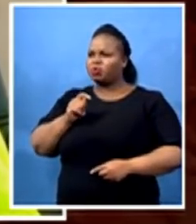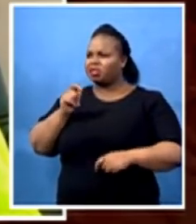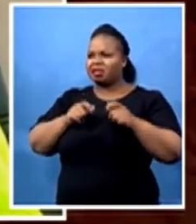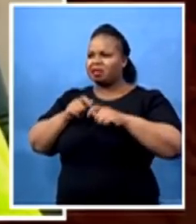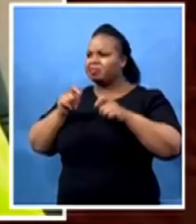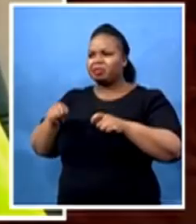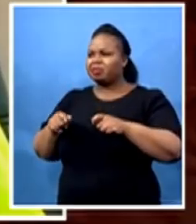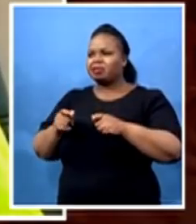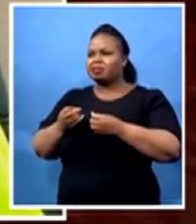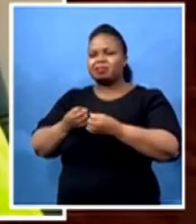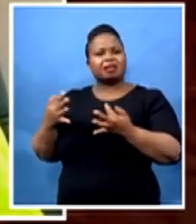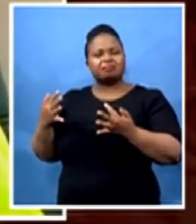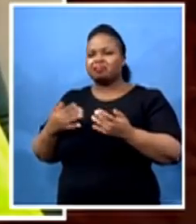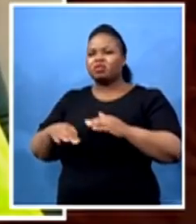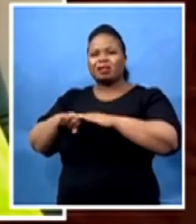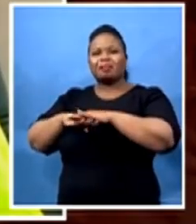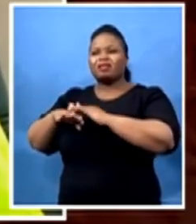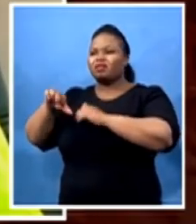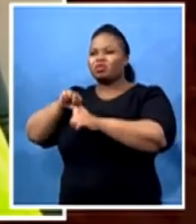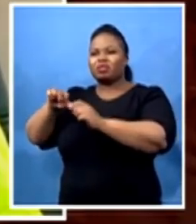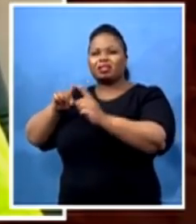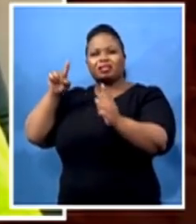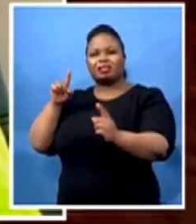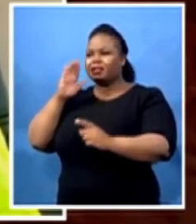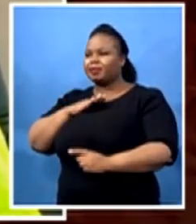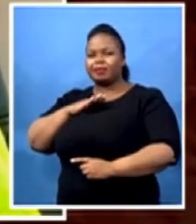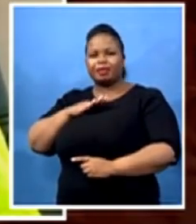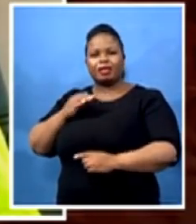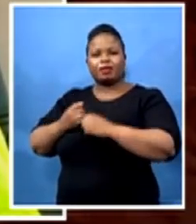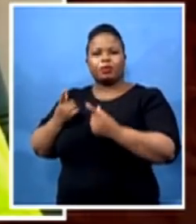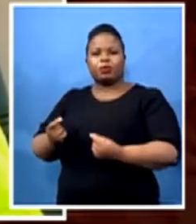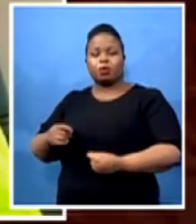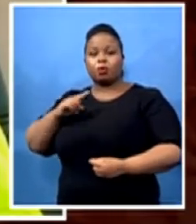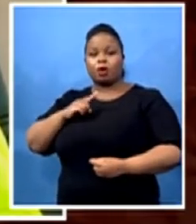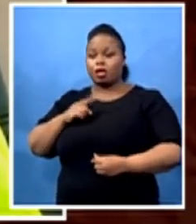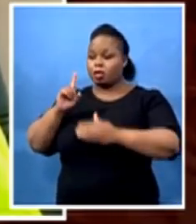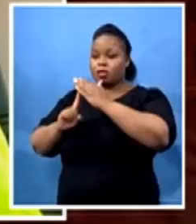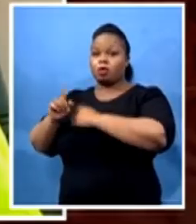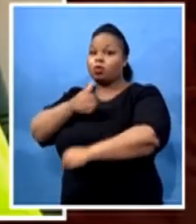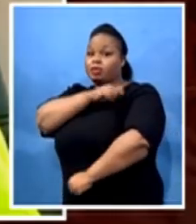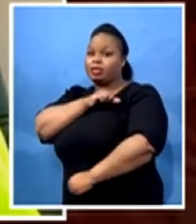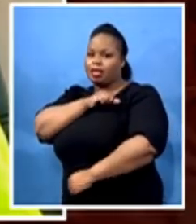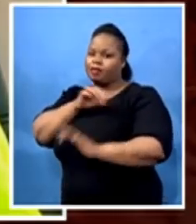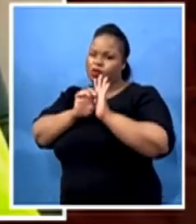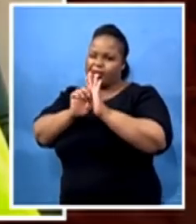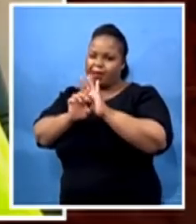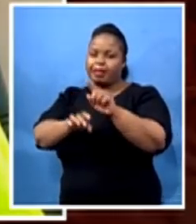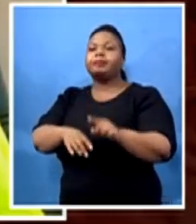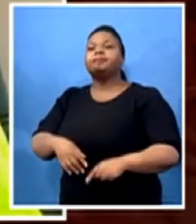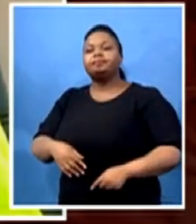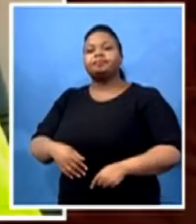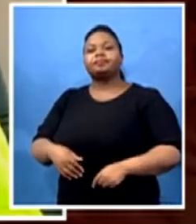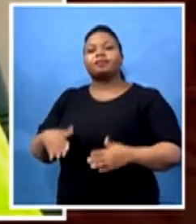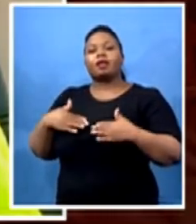distancing. And, you know, you enter a hospital. I just want to give an example with health workers who knows that they are vulnerable.